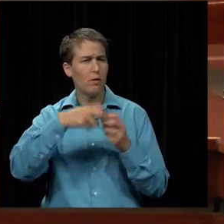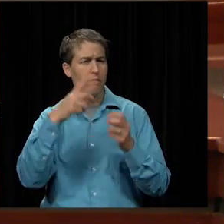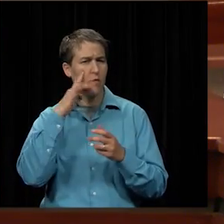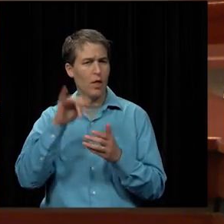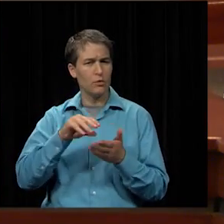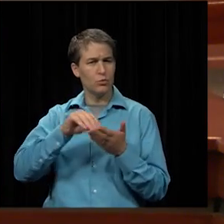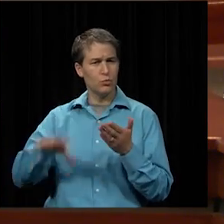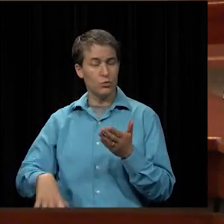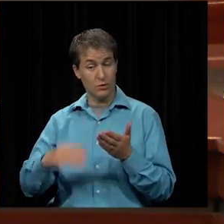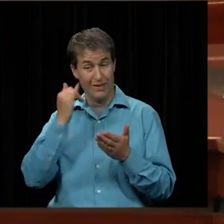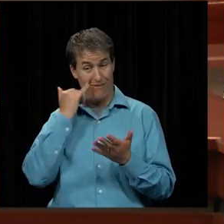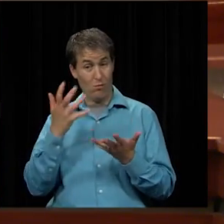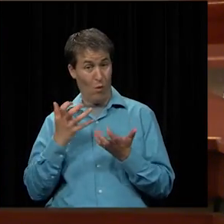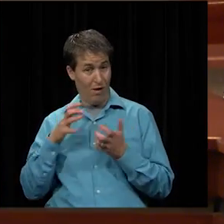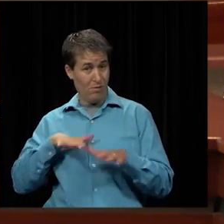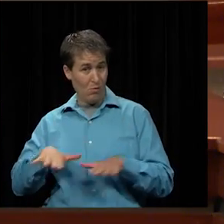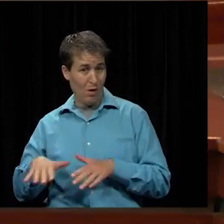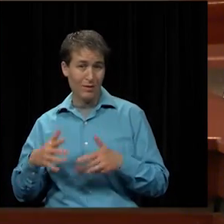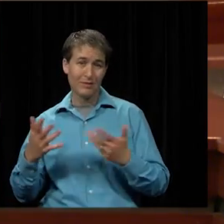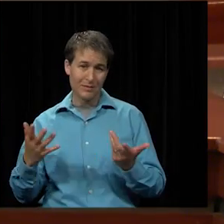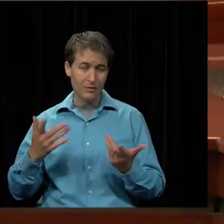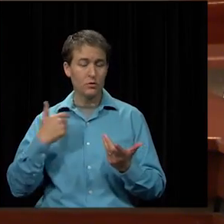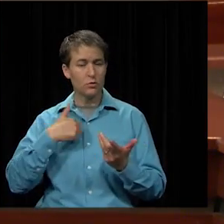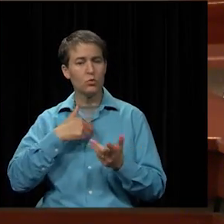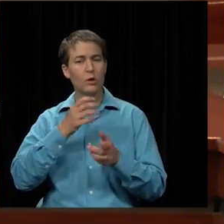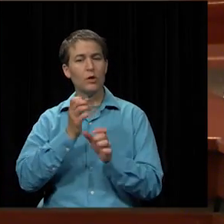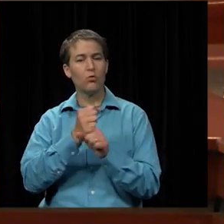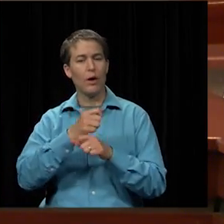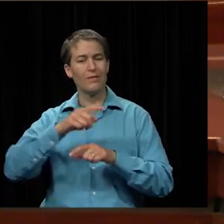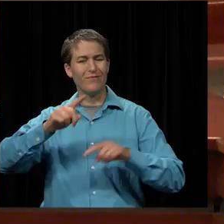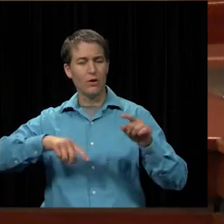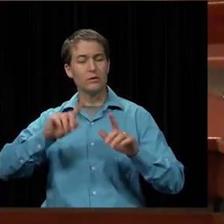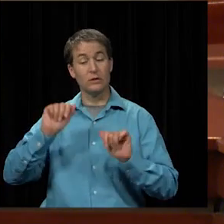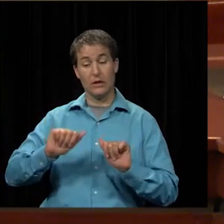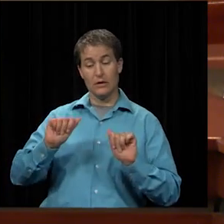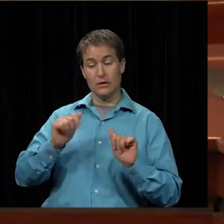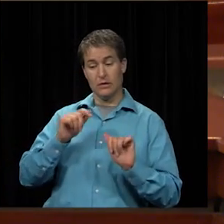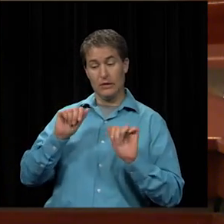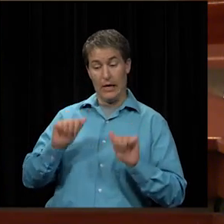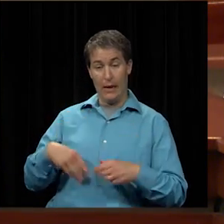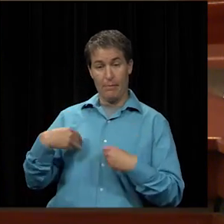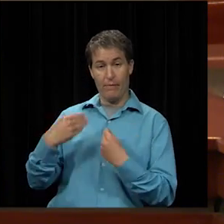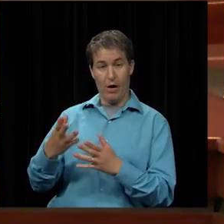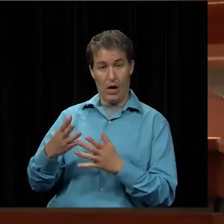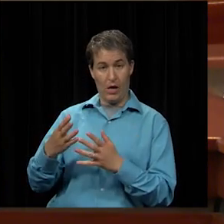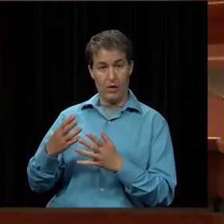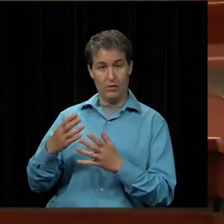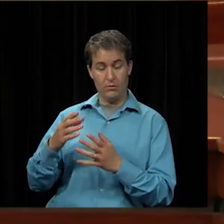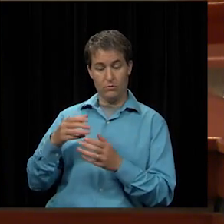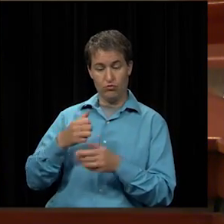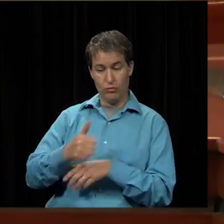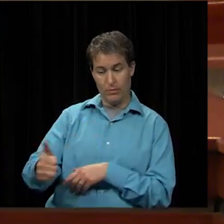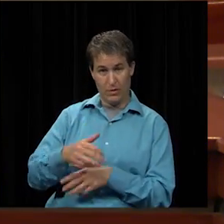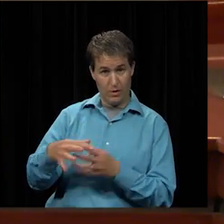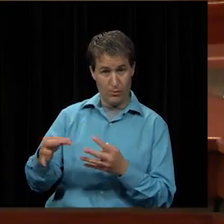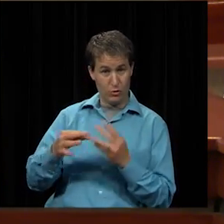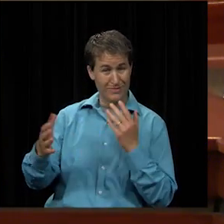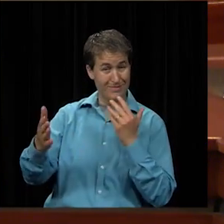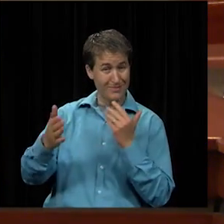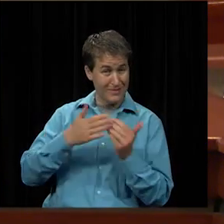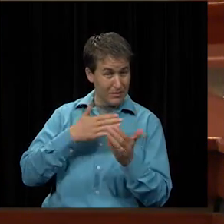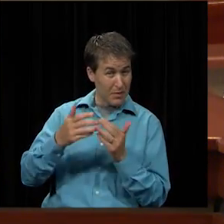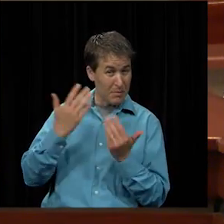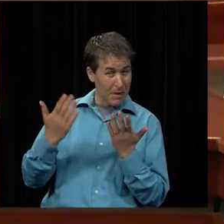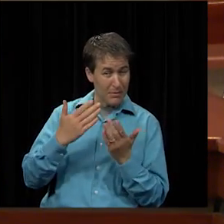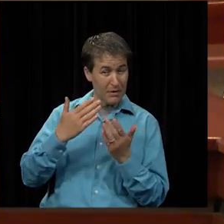student even if they wanted to walk and so we create a variance that says we're able to provide that transportation option even though it might be a